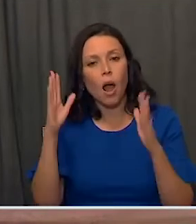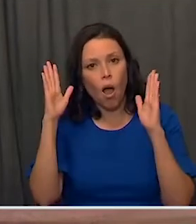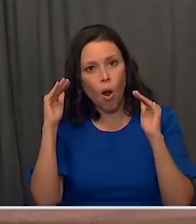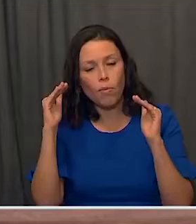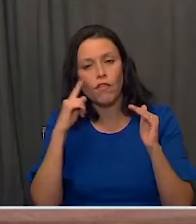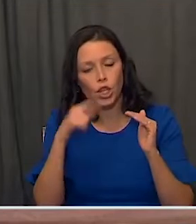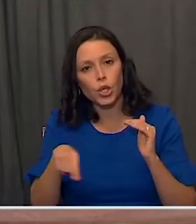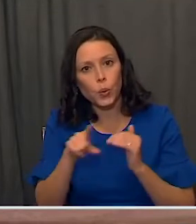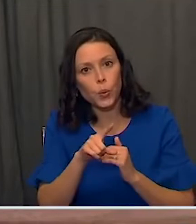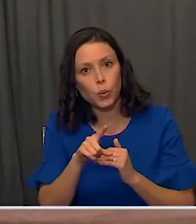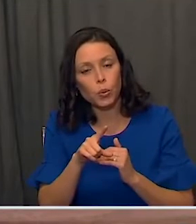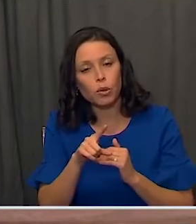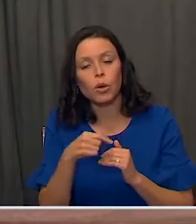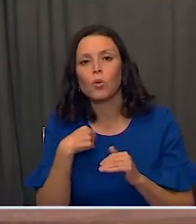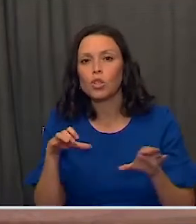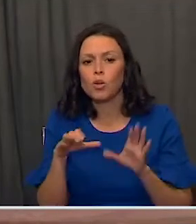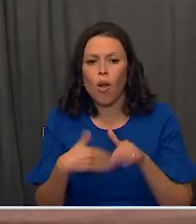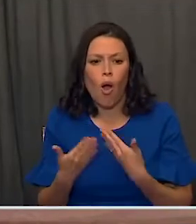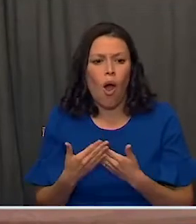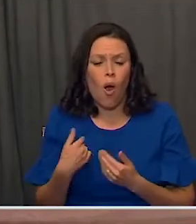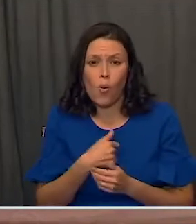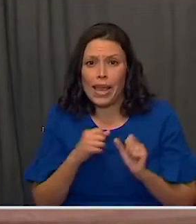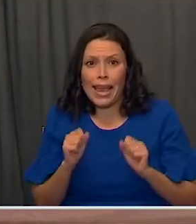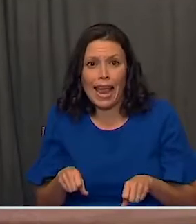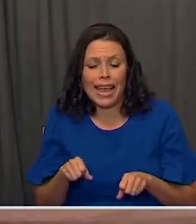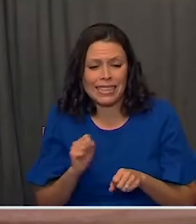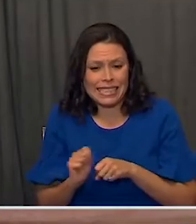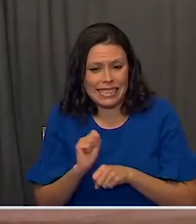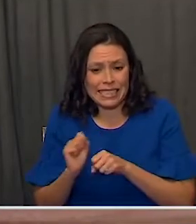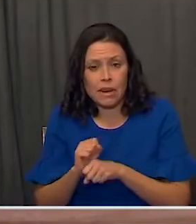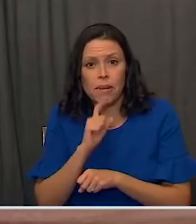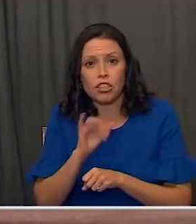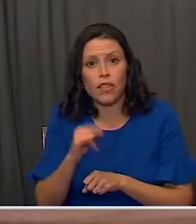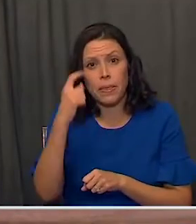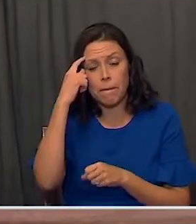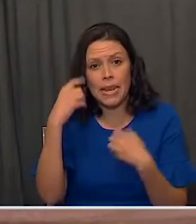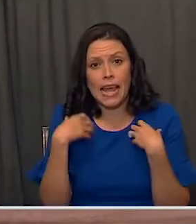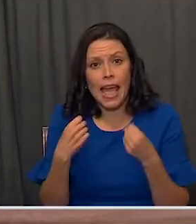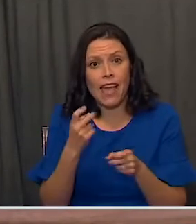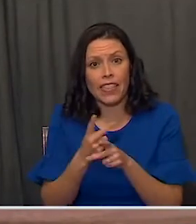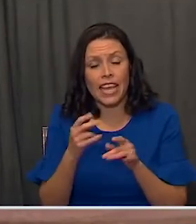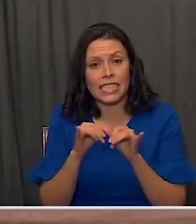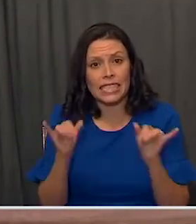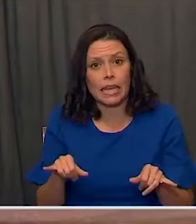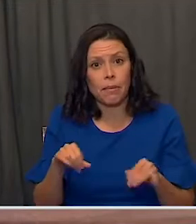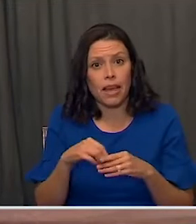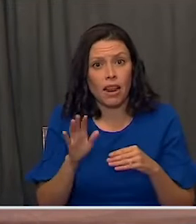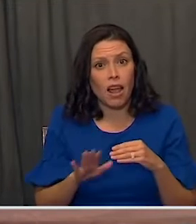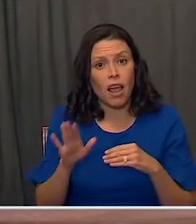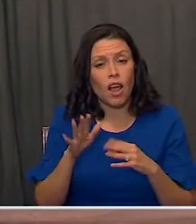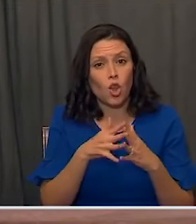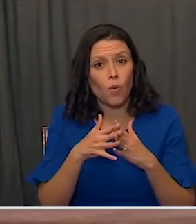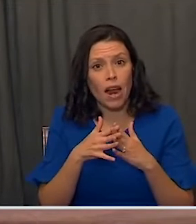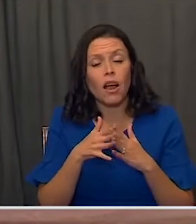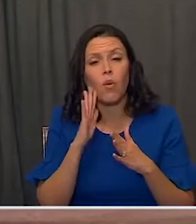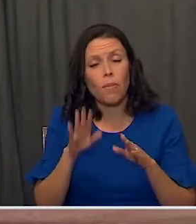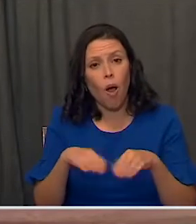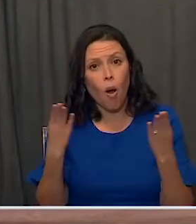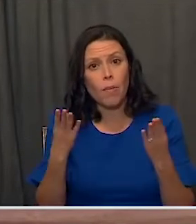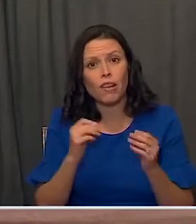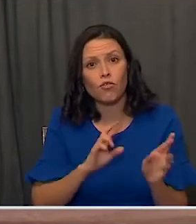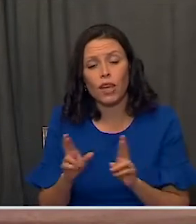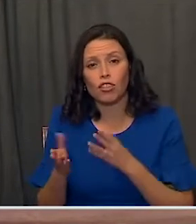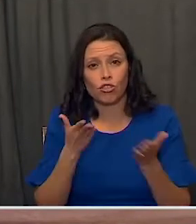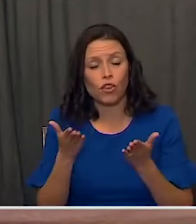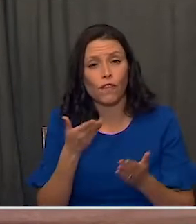We are doing all we can to ensure that the mental health care system in our nation remains open and